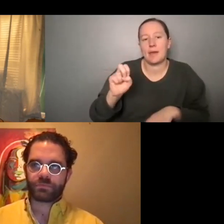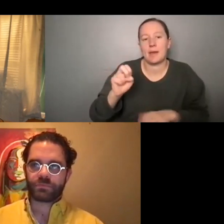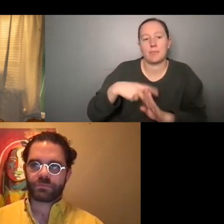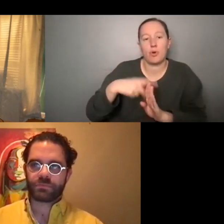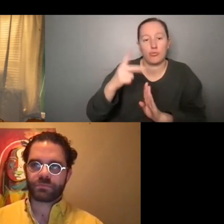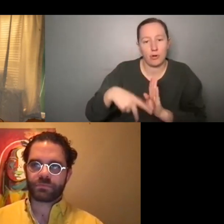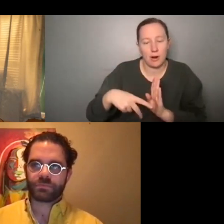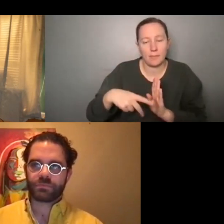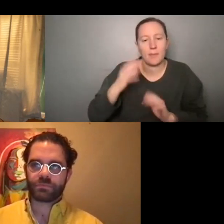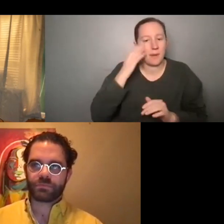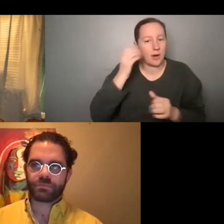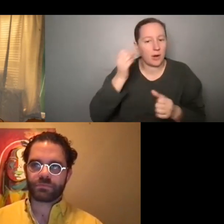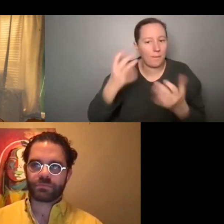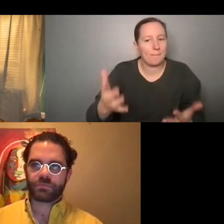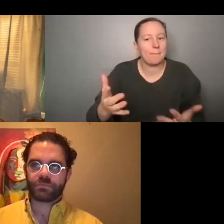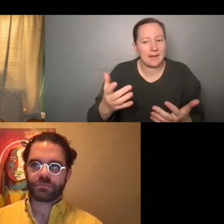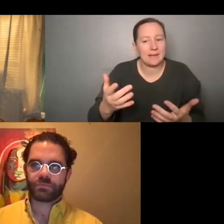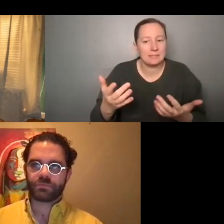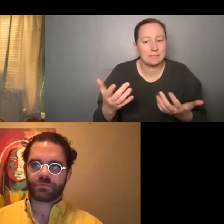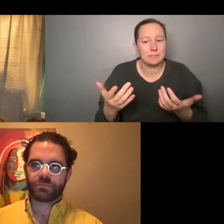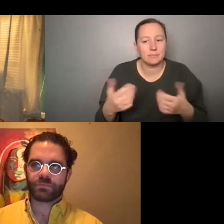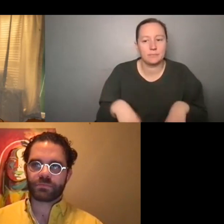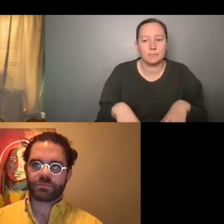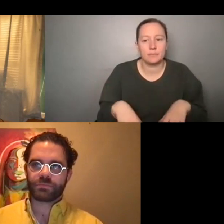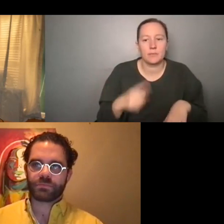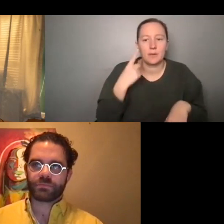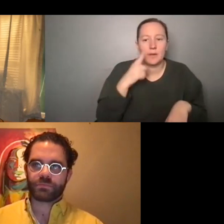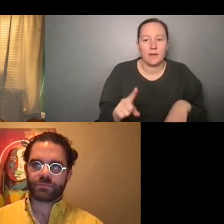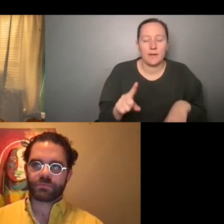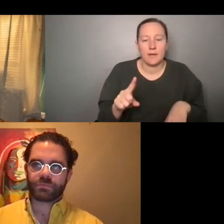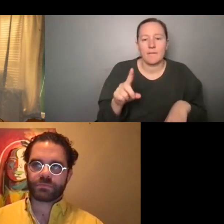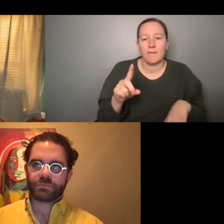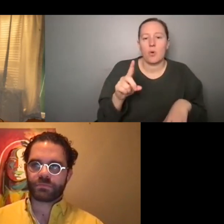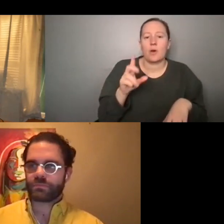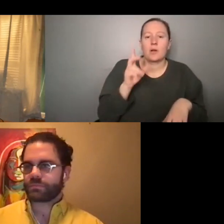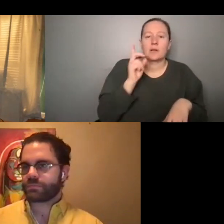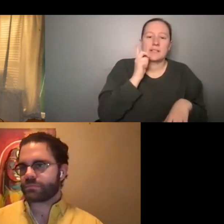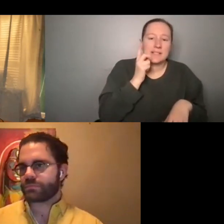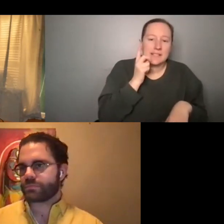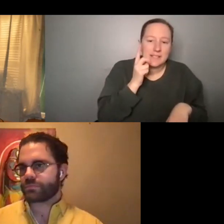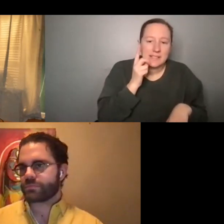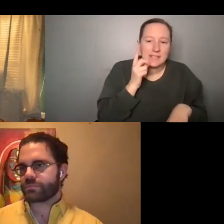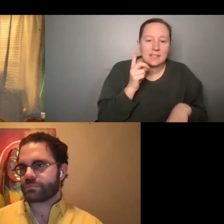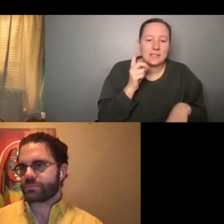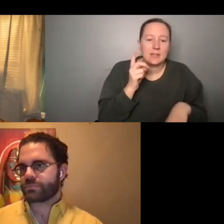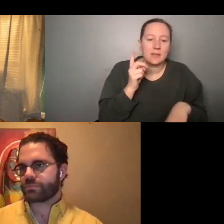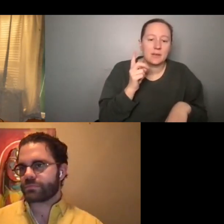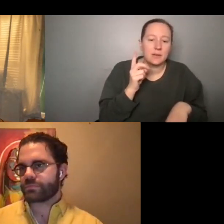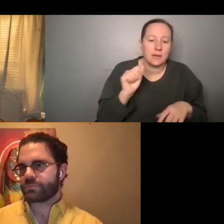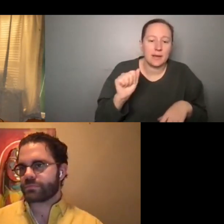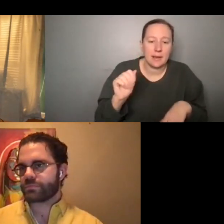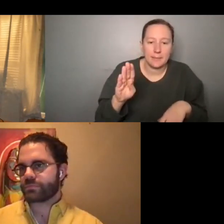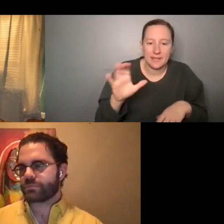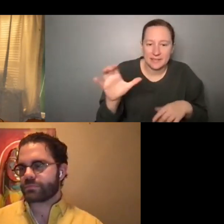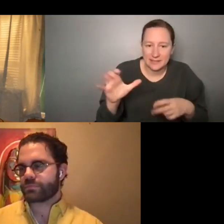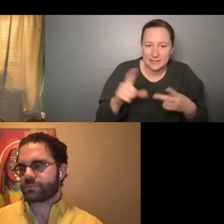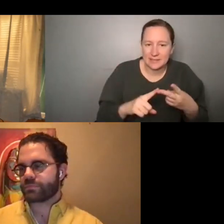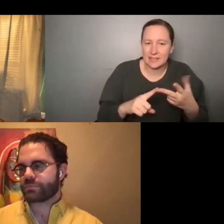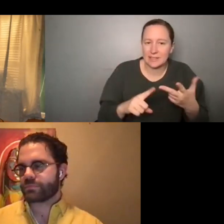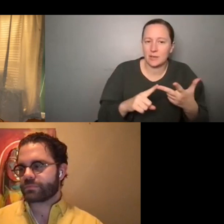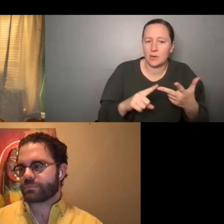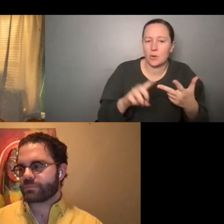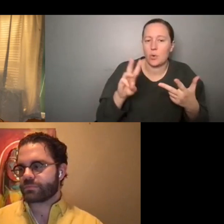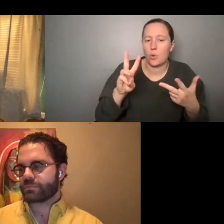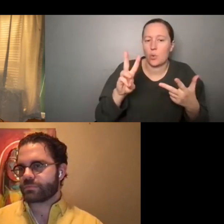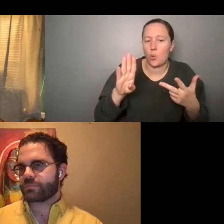a bunch of them, um, for like Disney, um, ABC, Warner